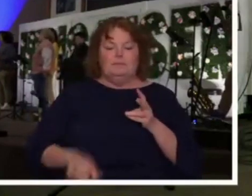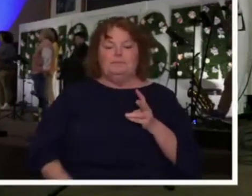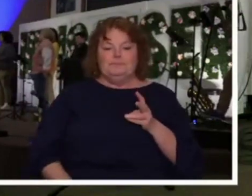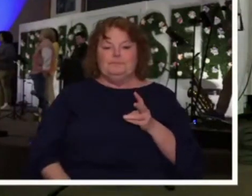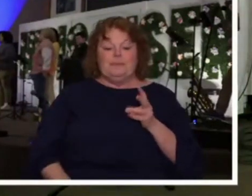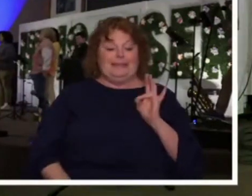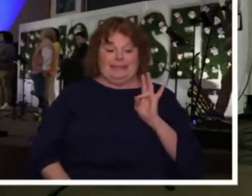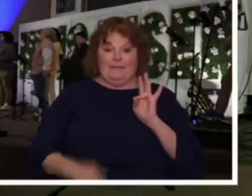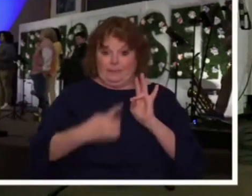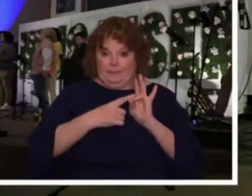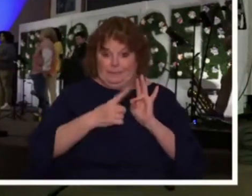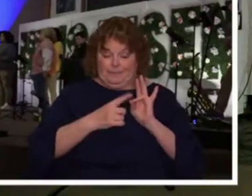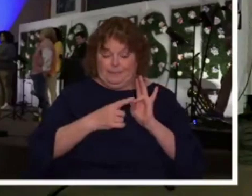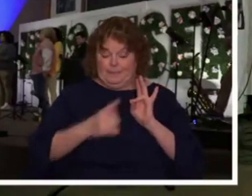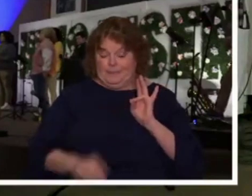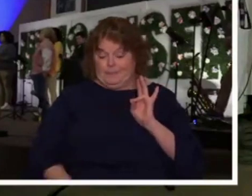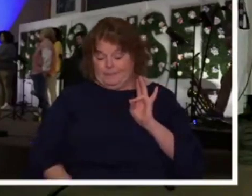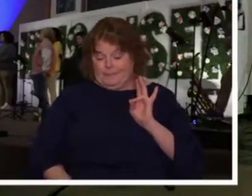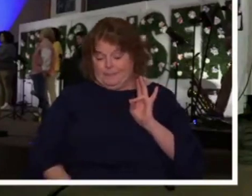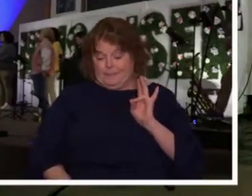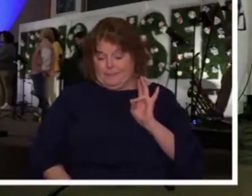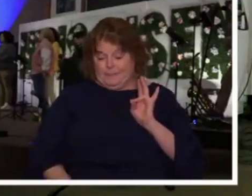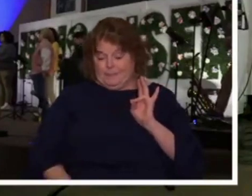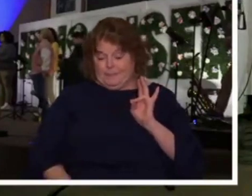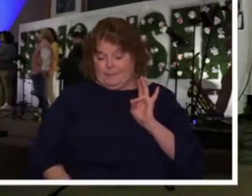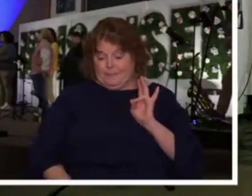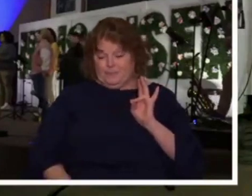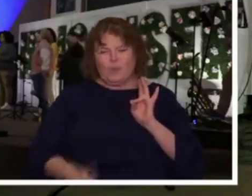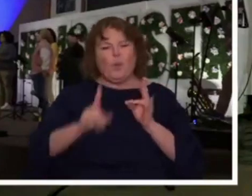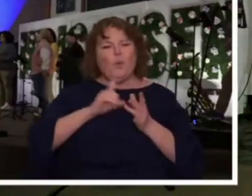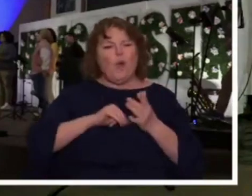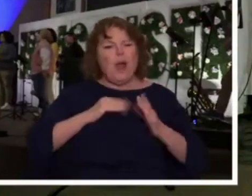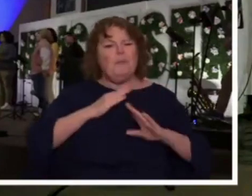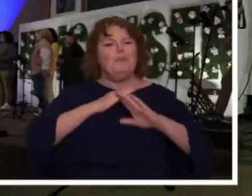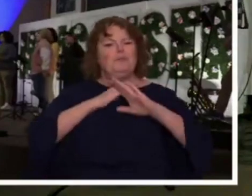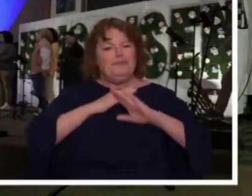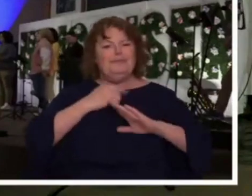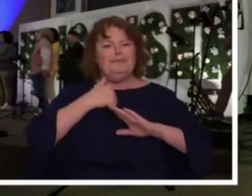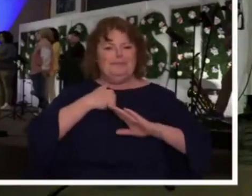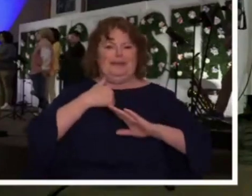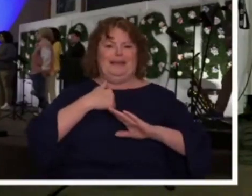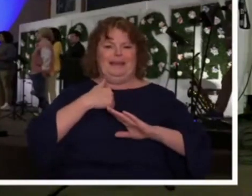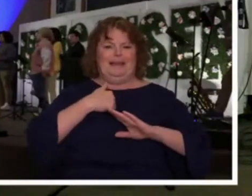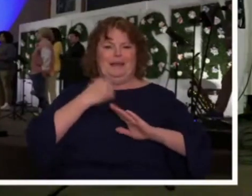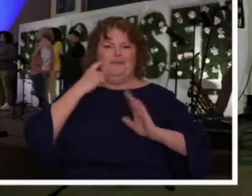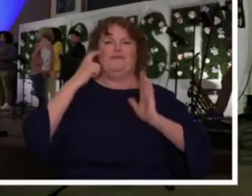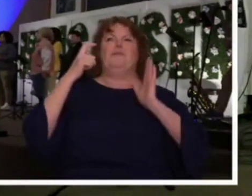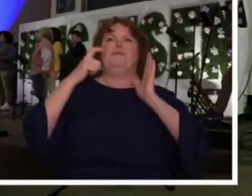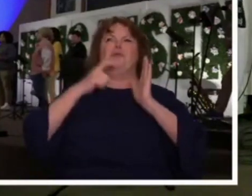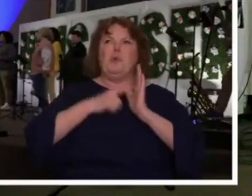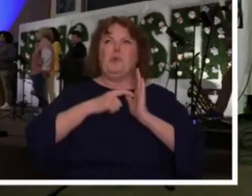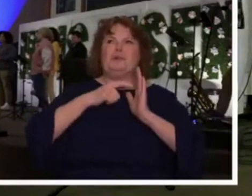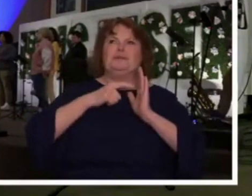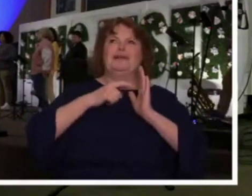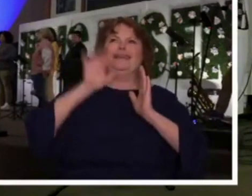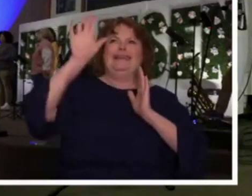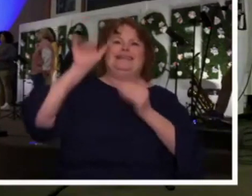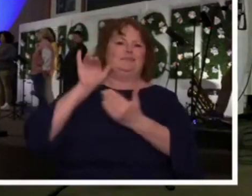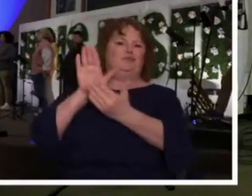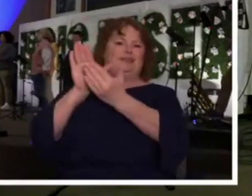Number seven, what kept me from noticing God's presence today?